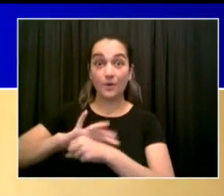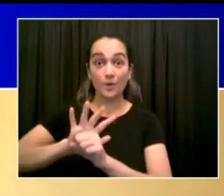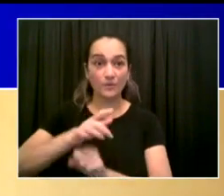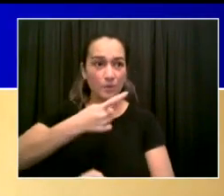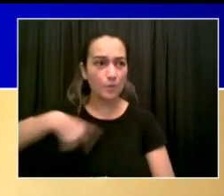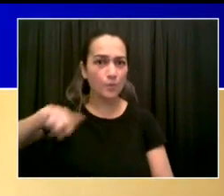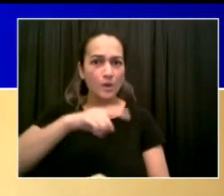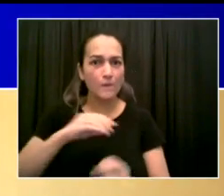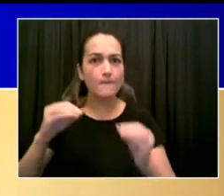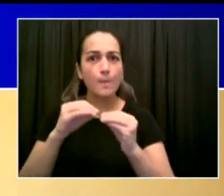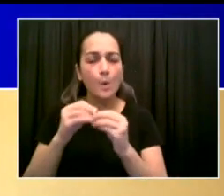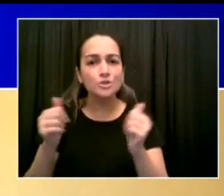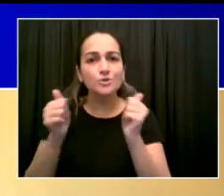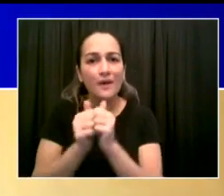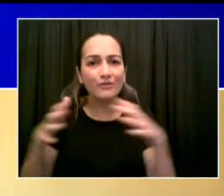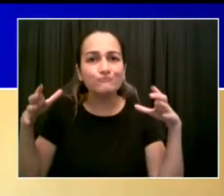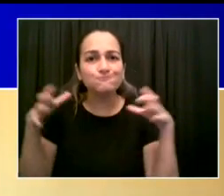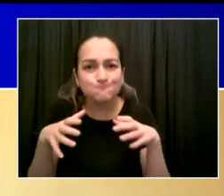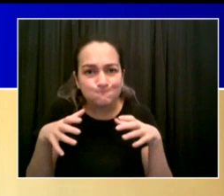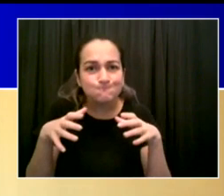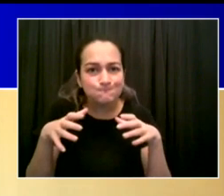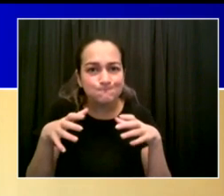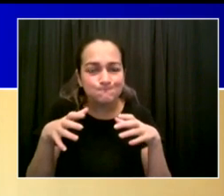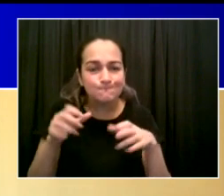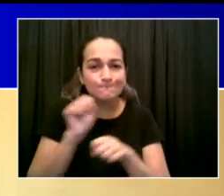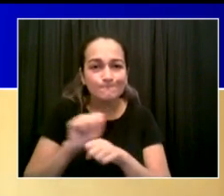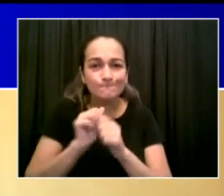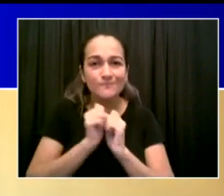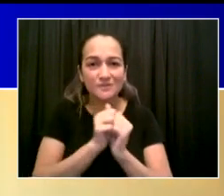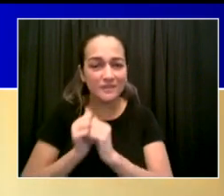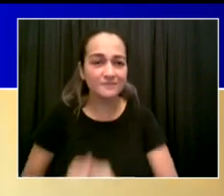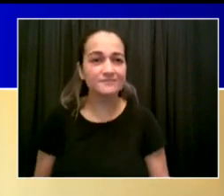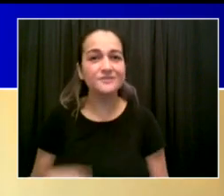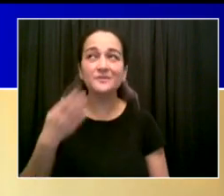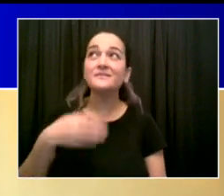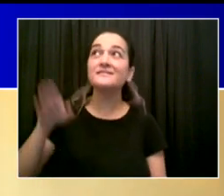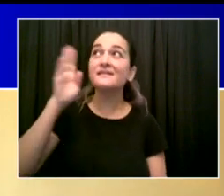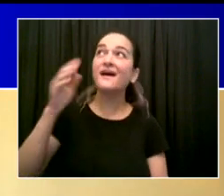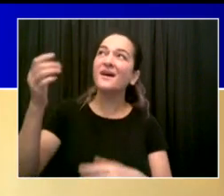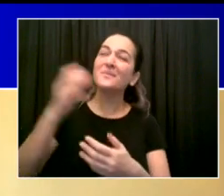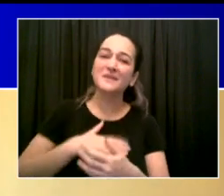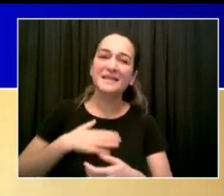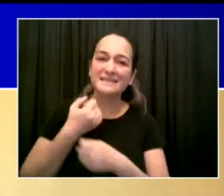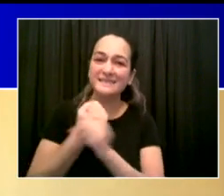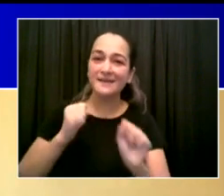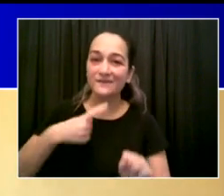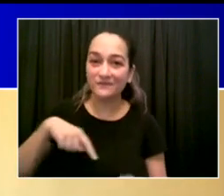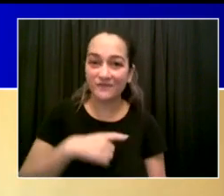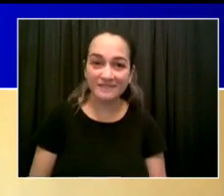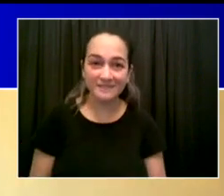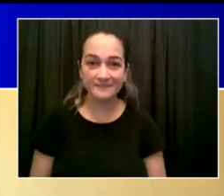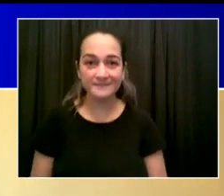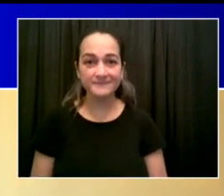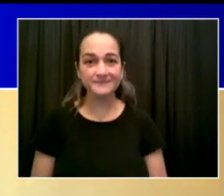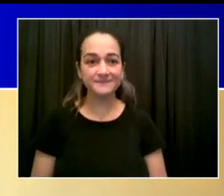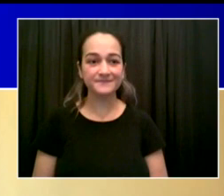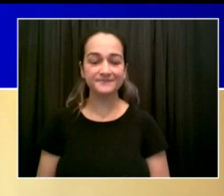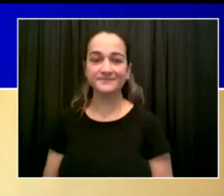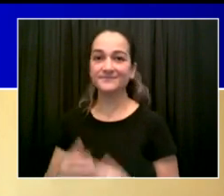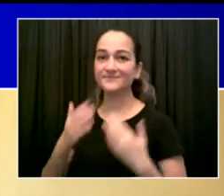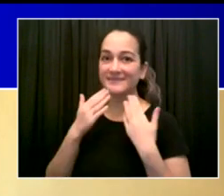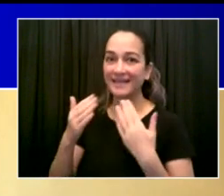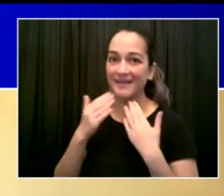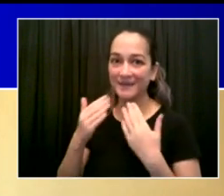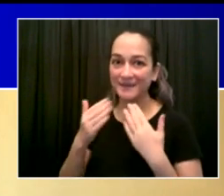can't thank you enough. And, you know, I appreciate that you think in terms of both the spiritual and the temporal. So, yes,